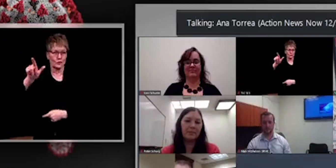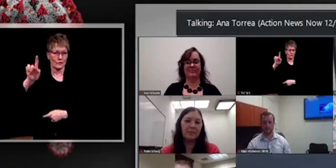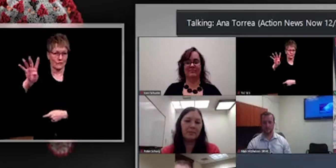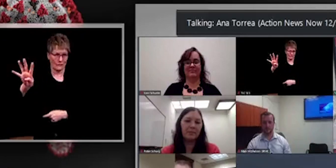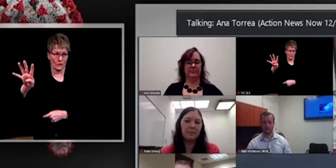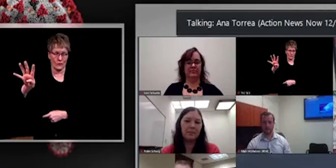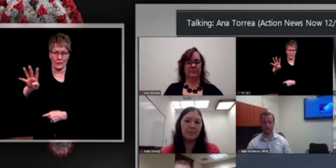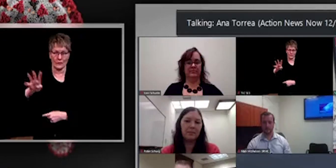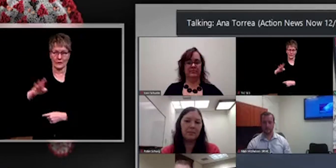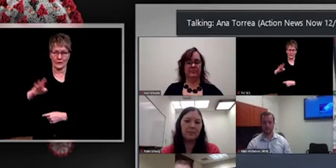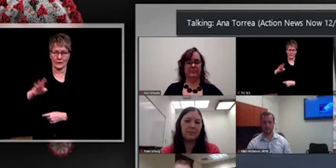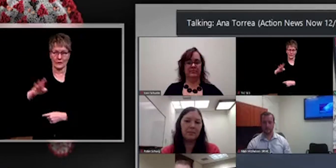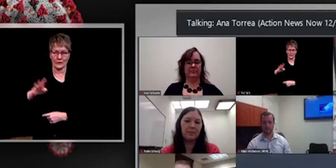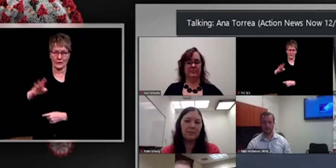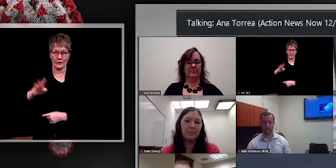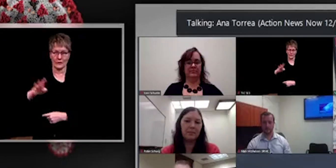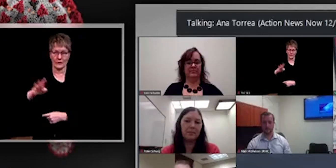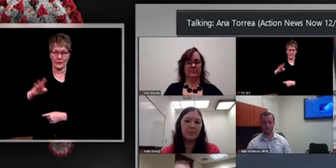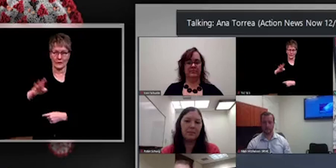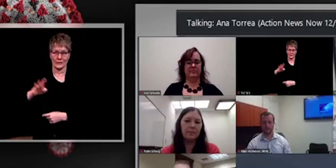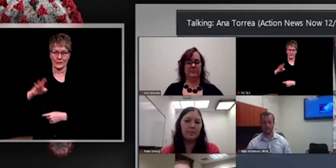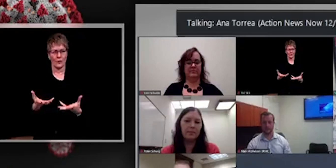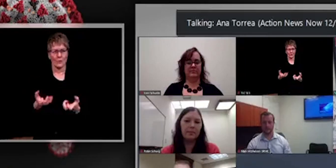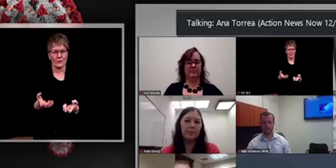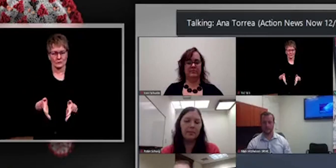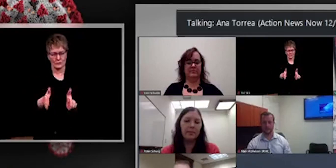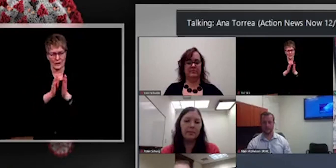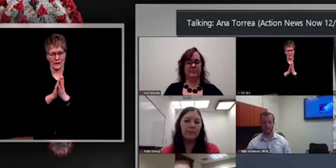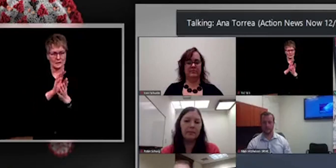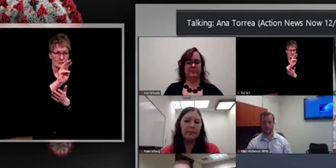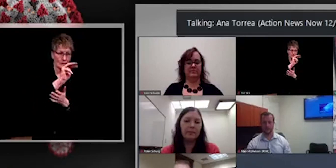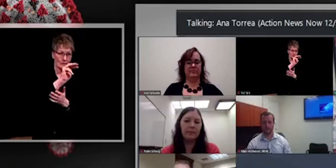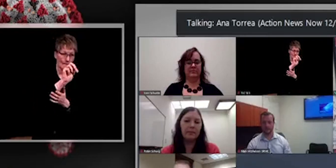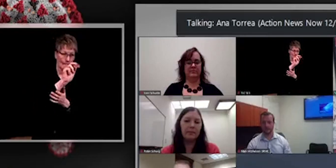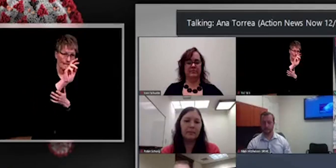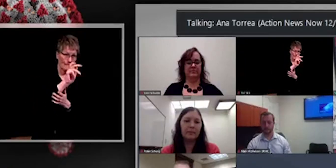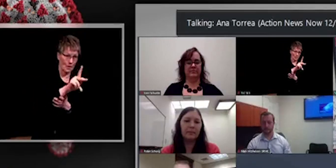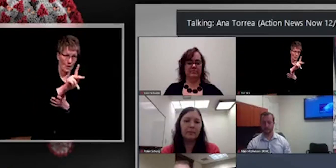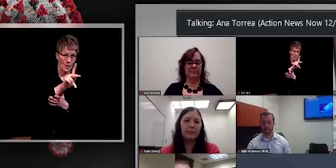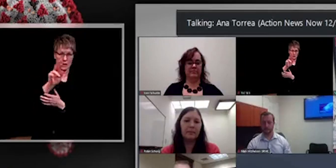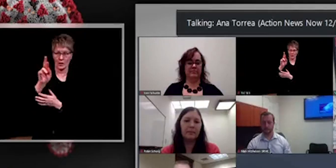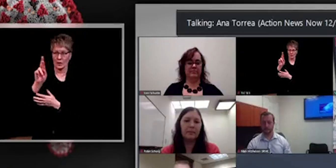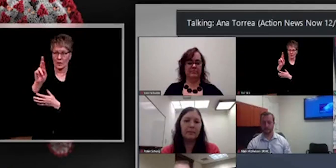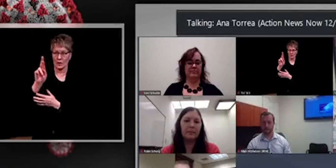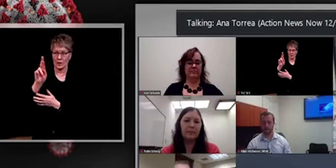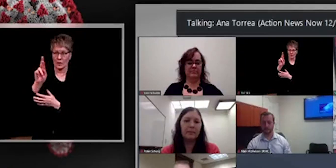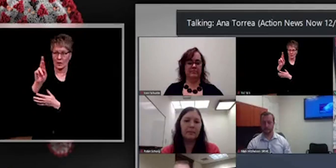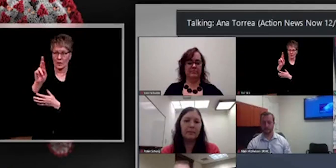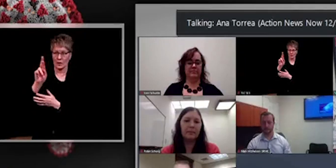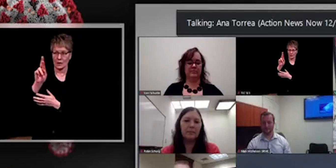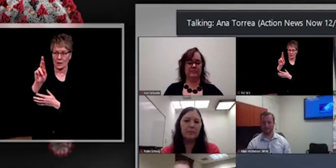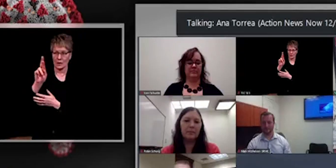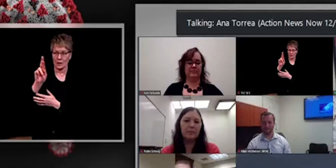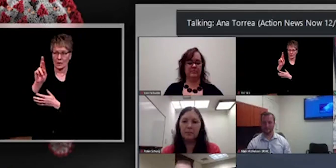along the lines, Mark and Robert, think you got cut off. Did you guys administer yet your first doses of vaccines?